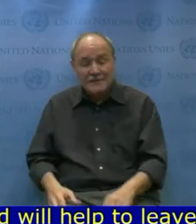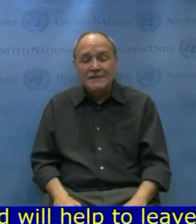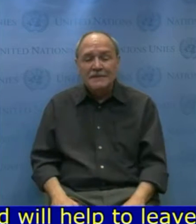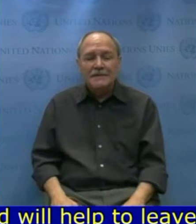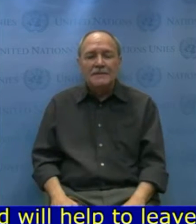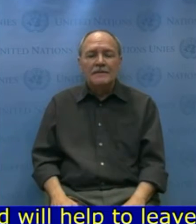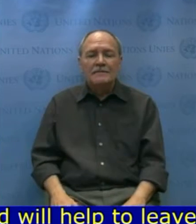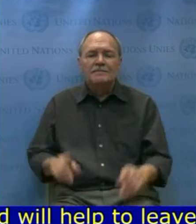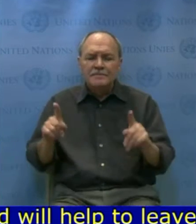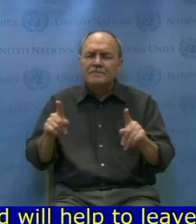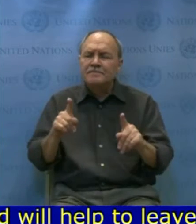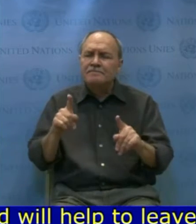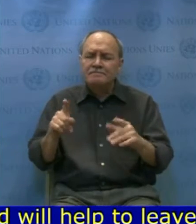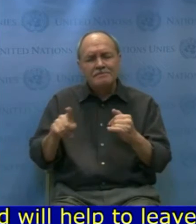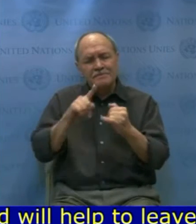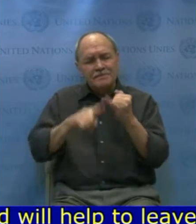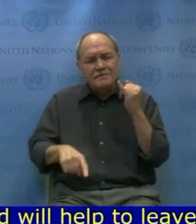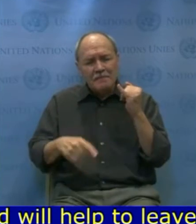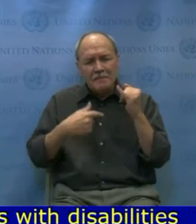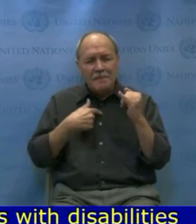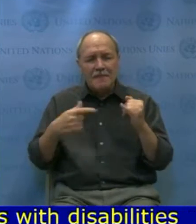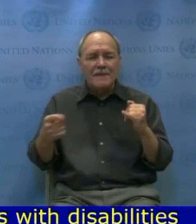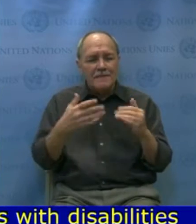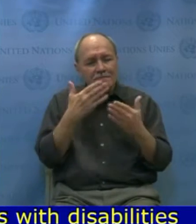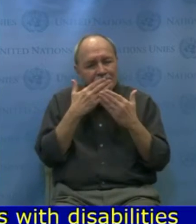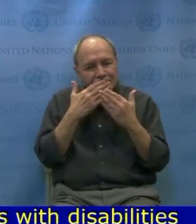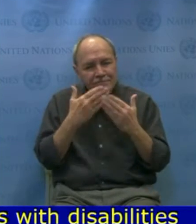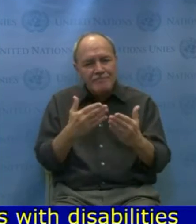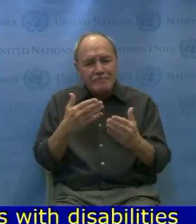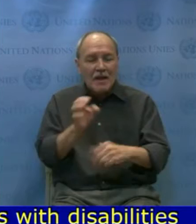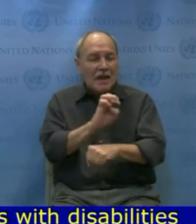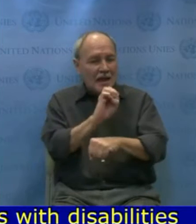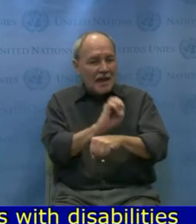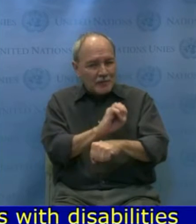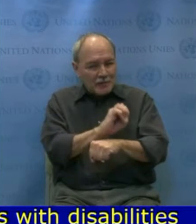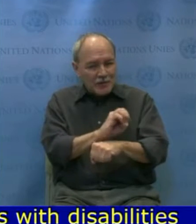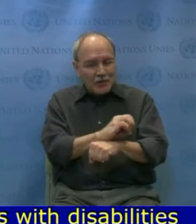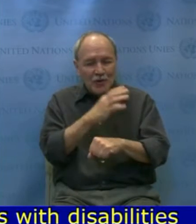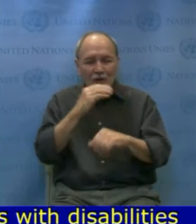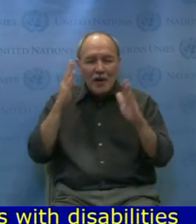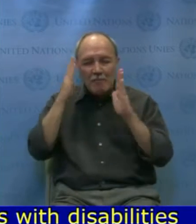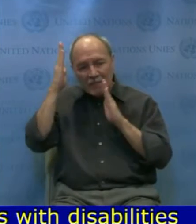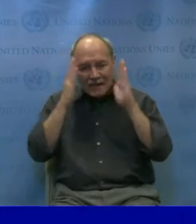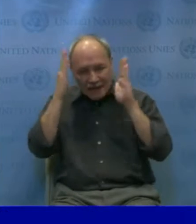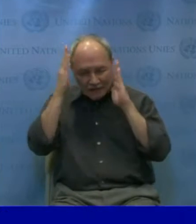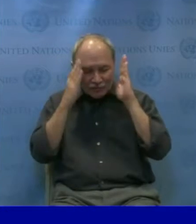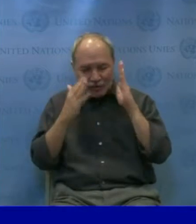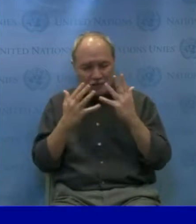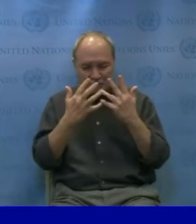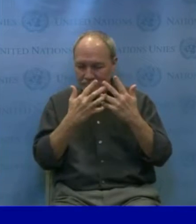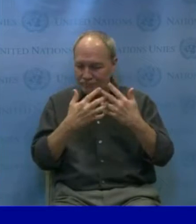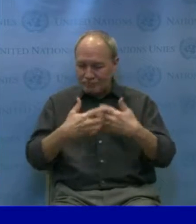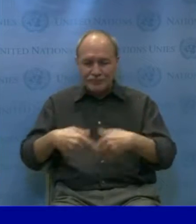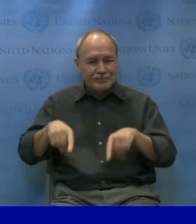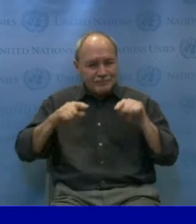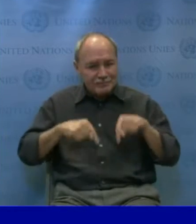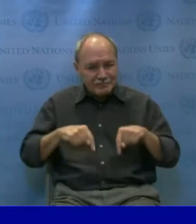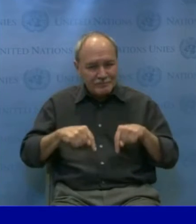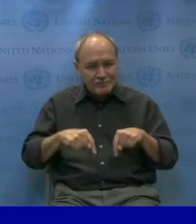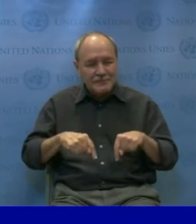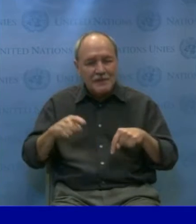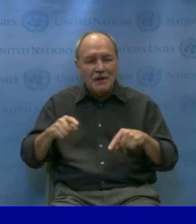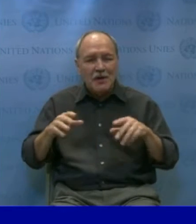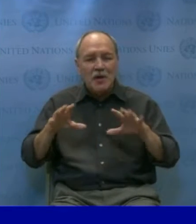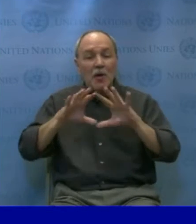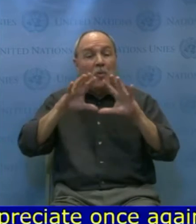appreciate once again the sponsorship of the permanent mission of Ecuador and Malaysia, to organize an event during the observance of the World Cities Day